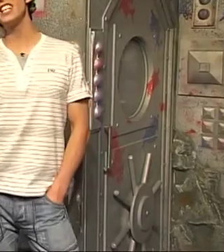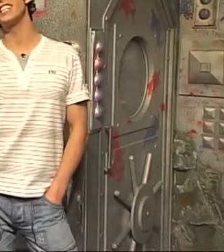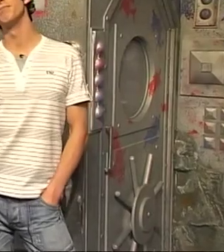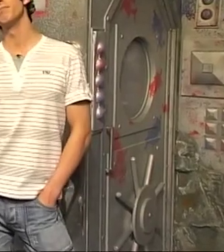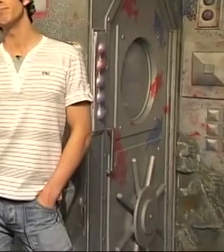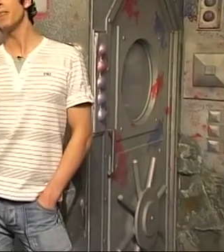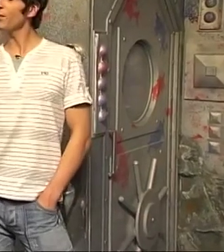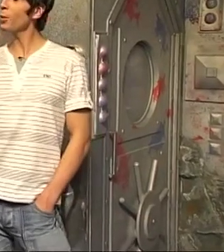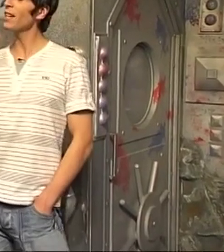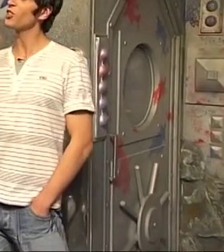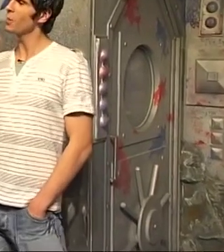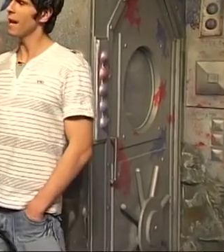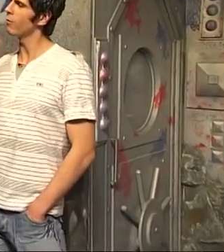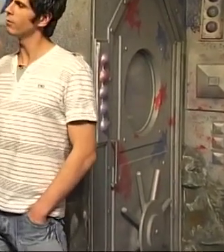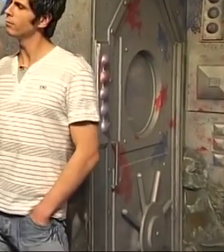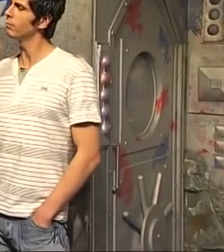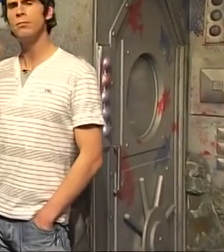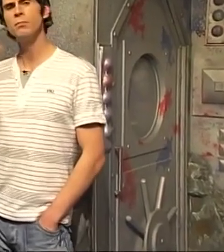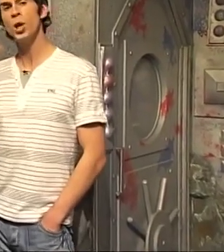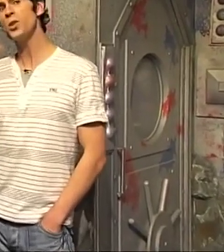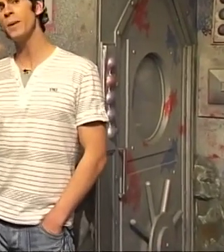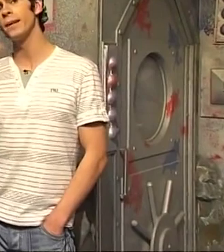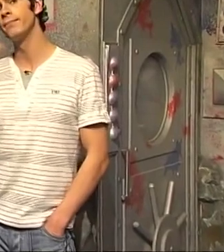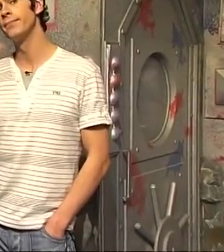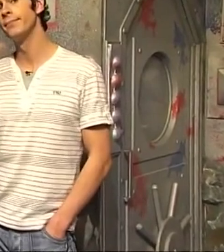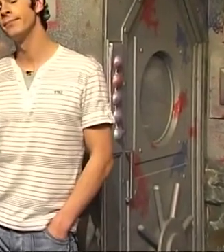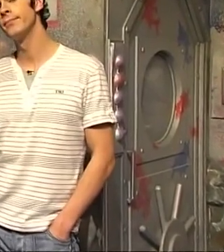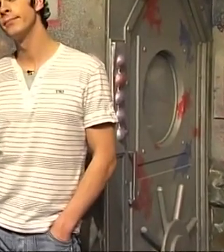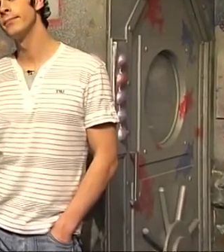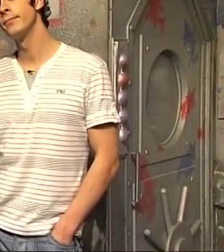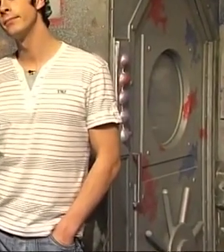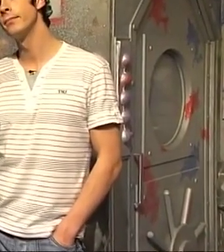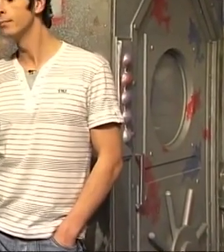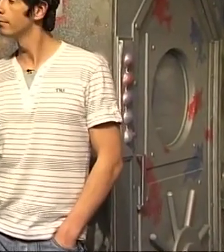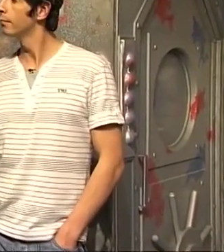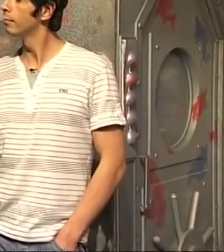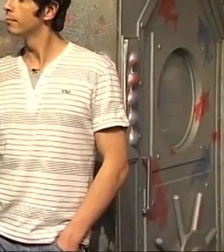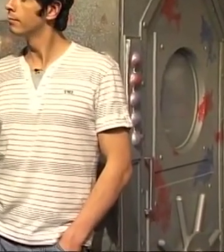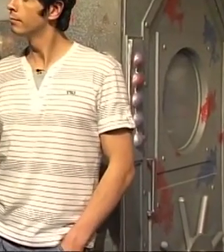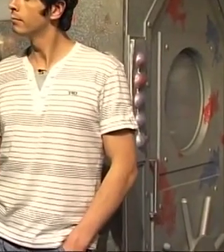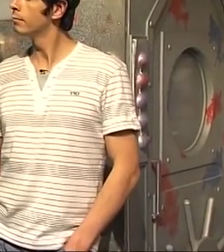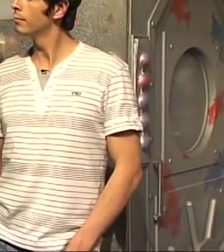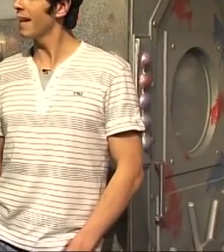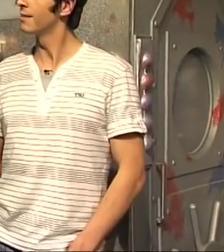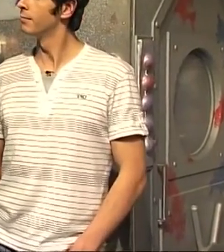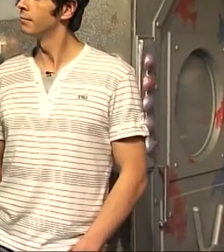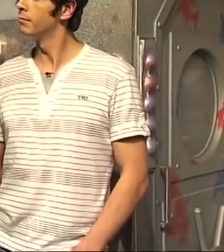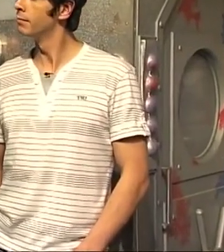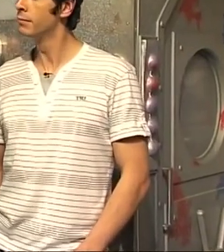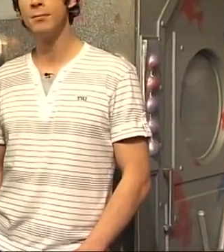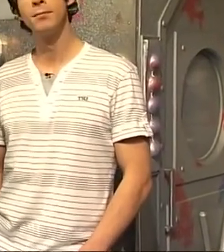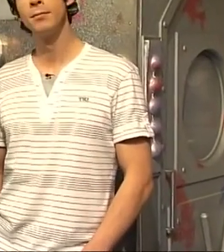Sid Yes If you could be a superhero Hmm Who would you be? Let me see now A superhero, you say? Yes